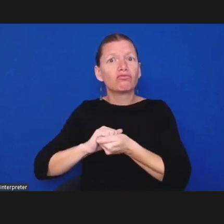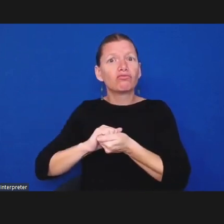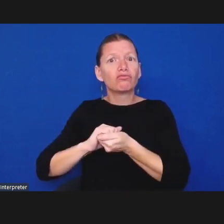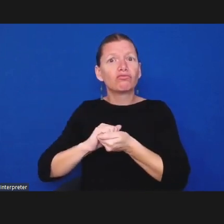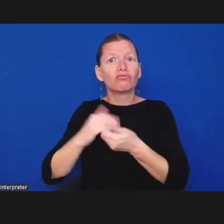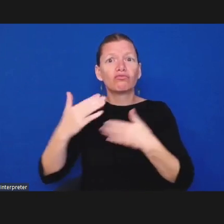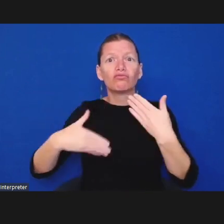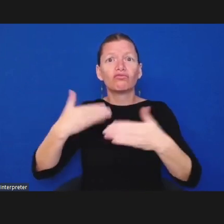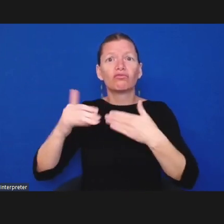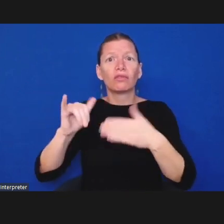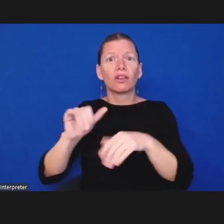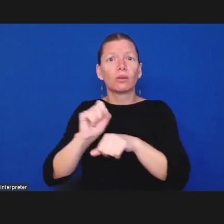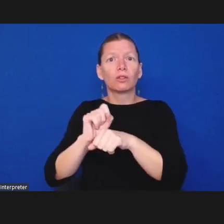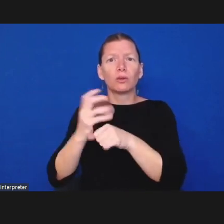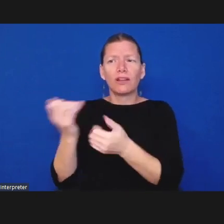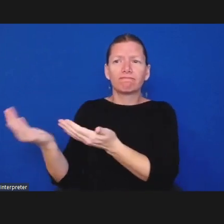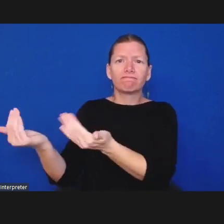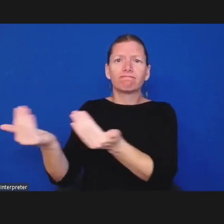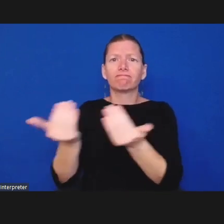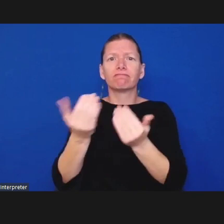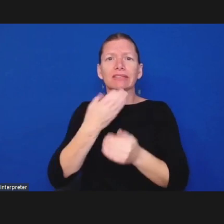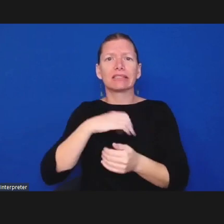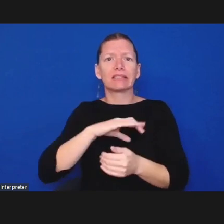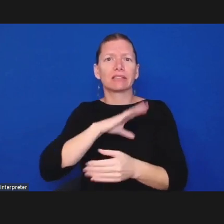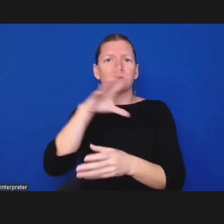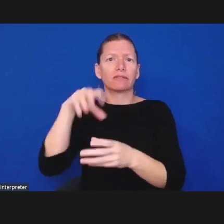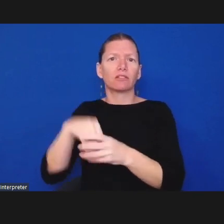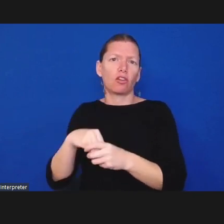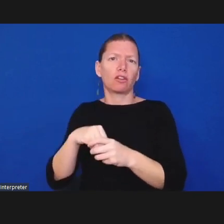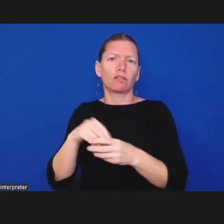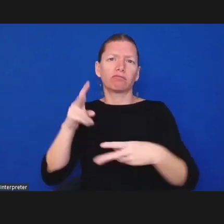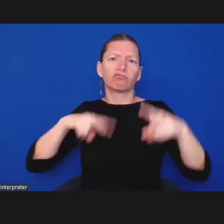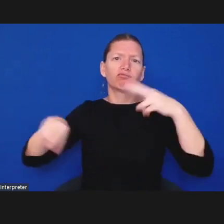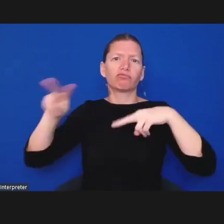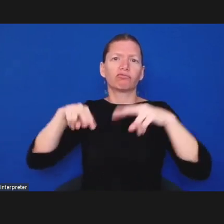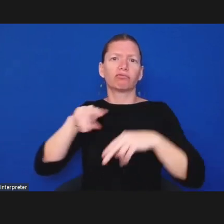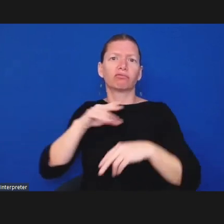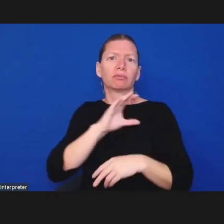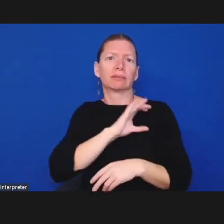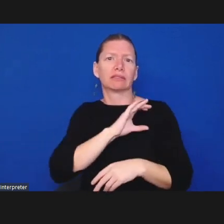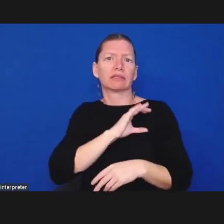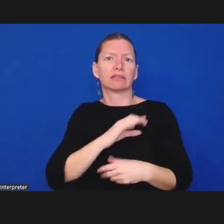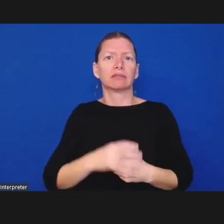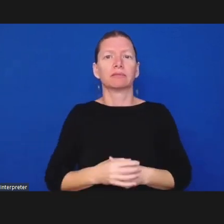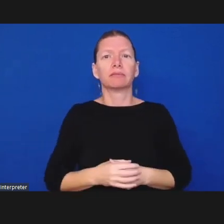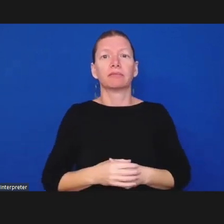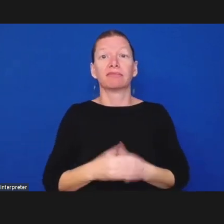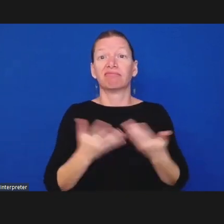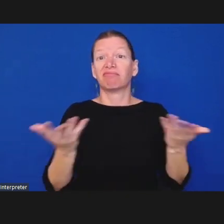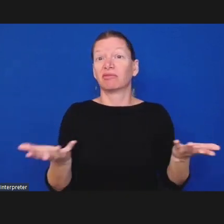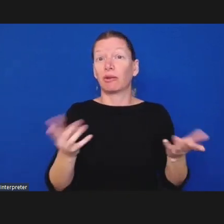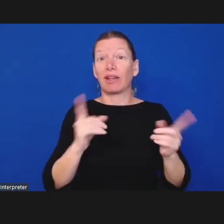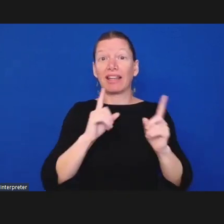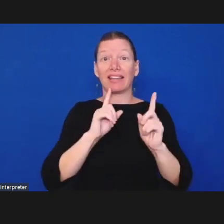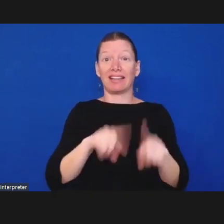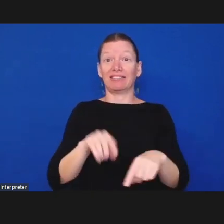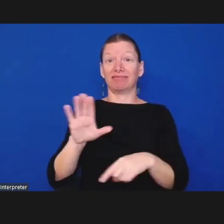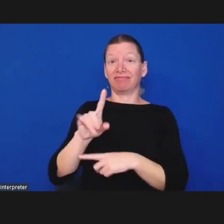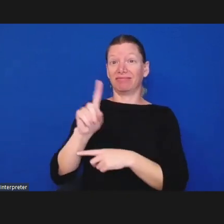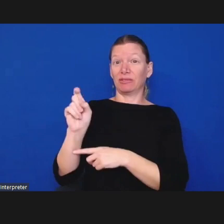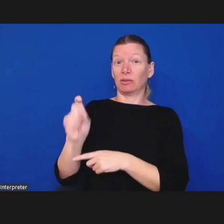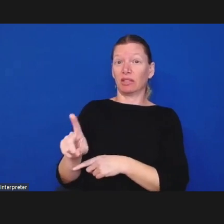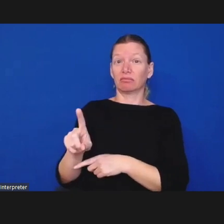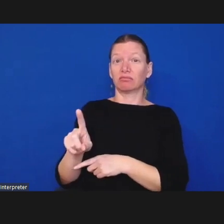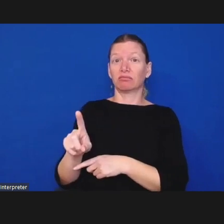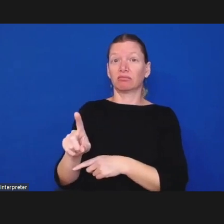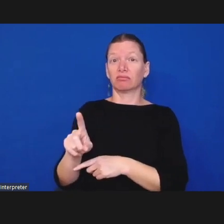among other things this is to try to answer your question is that there are 13 principles for effectiveness they